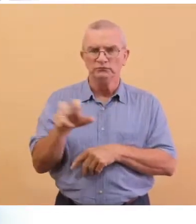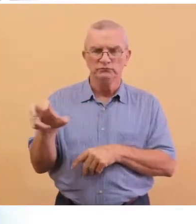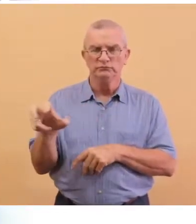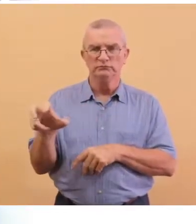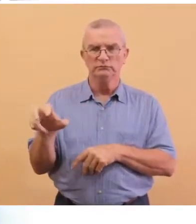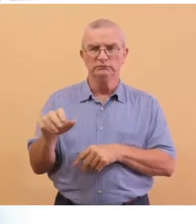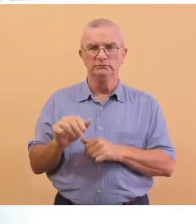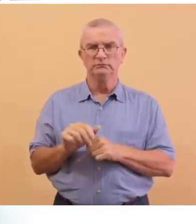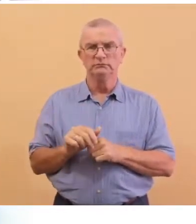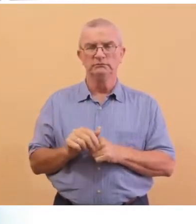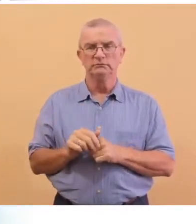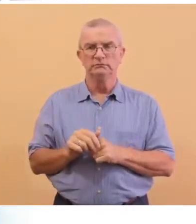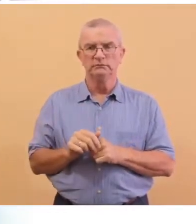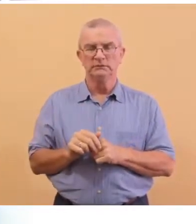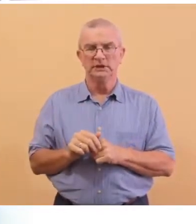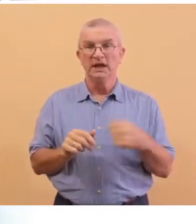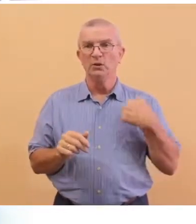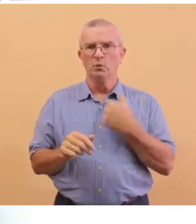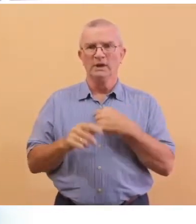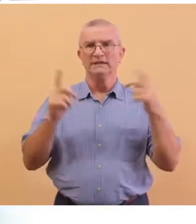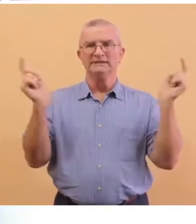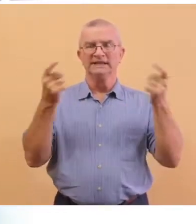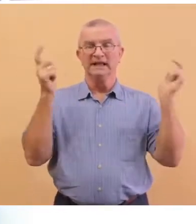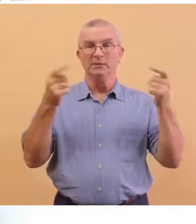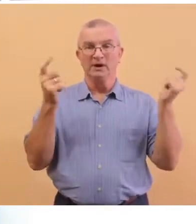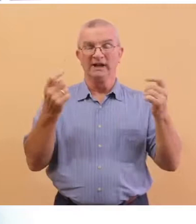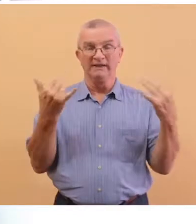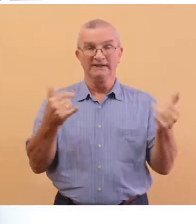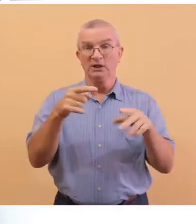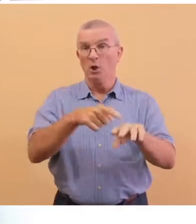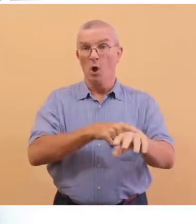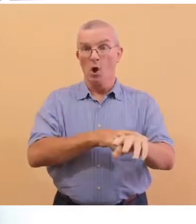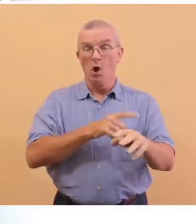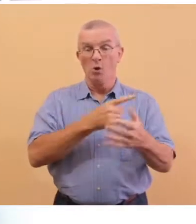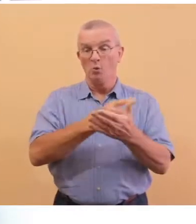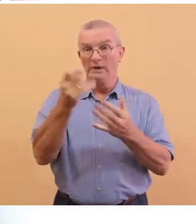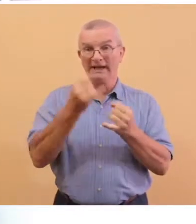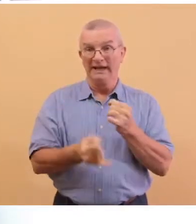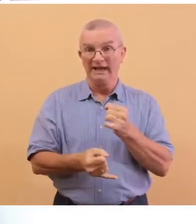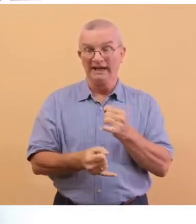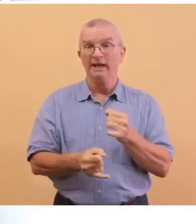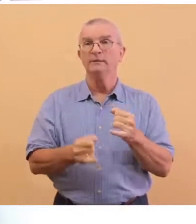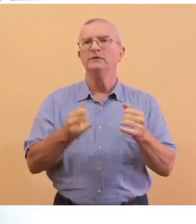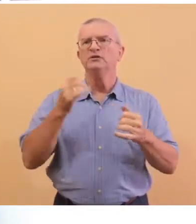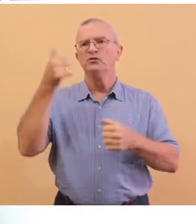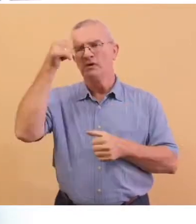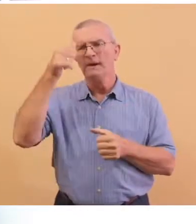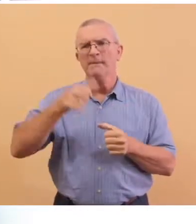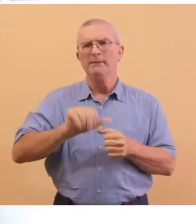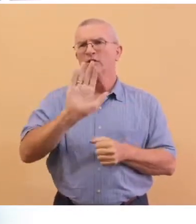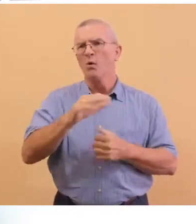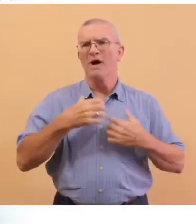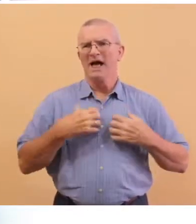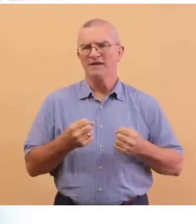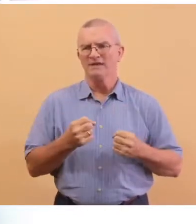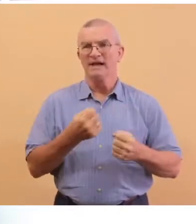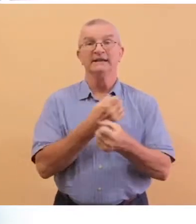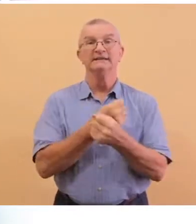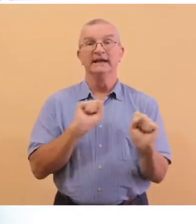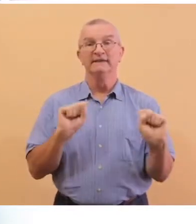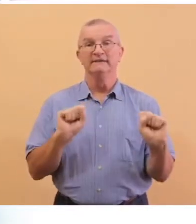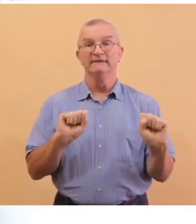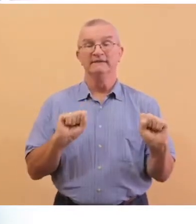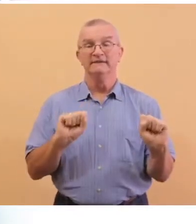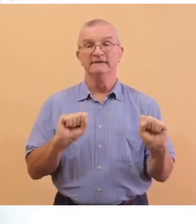As we're about to celebrate over this long weekend, please remember that your health and safety